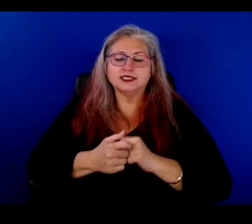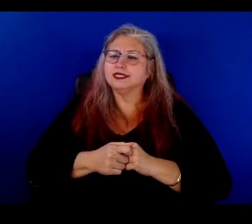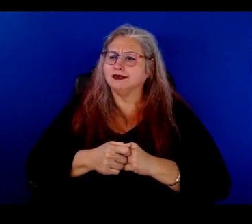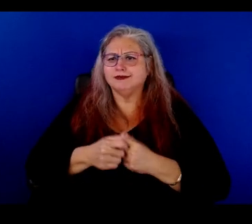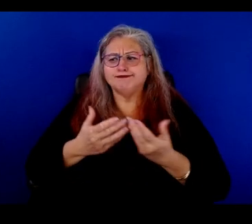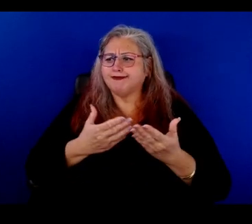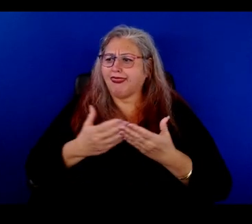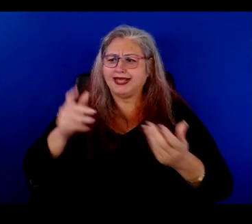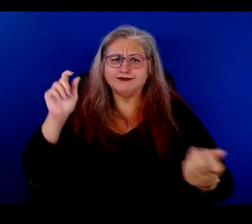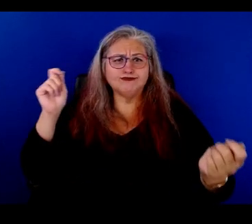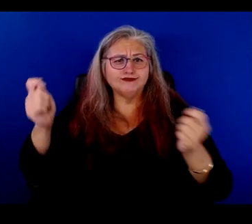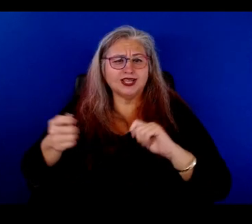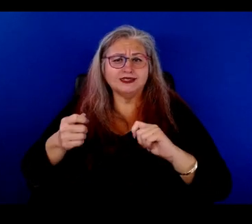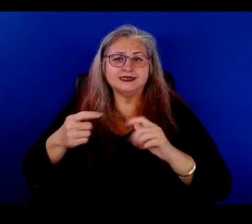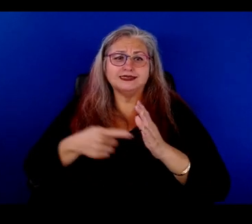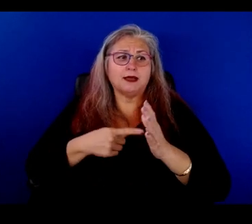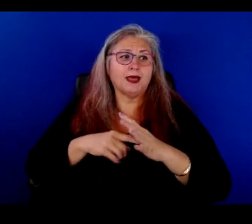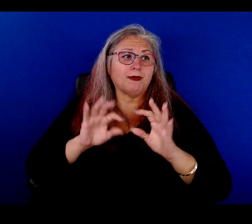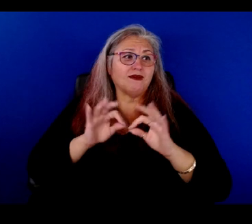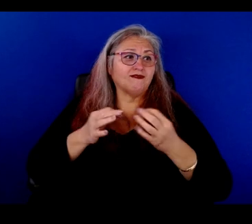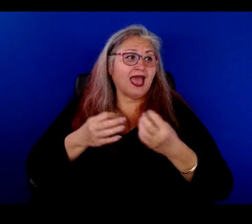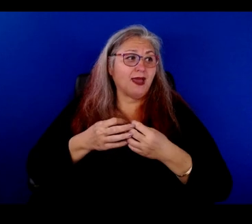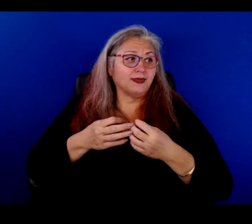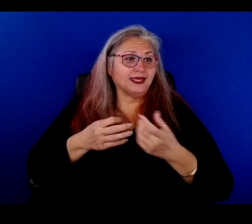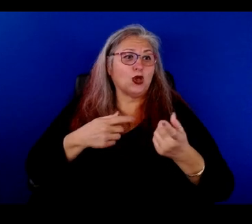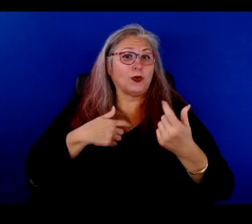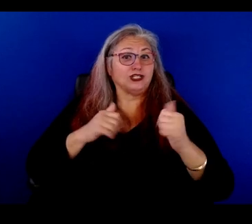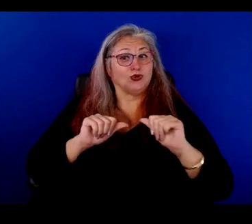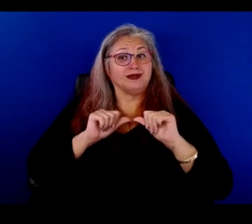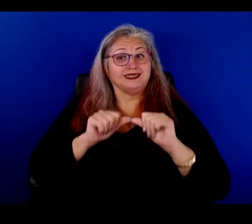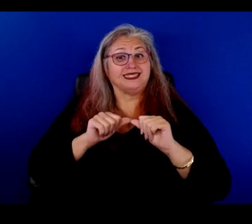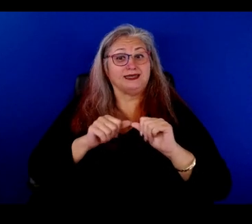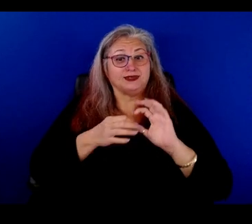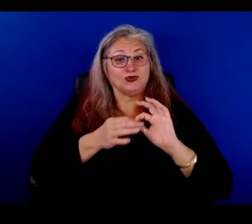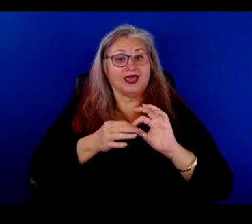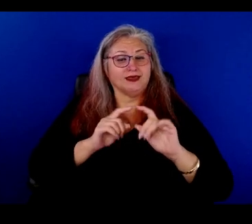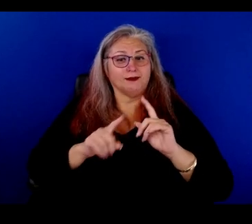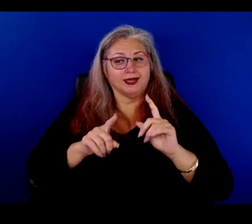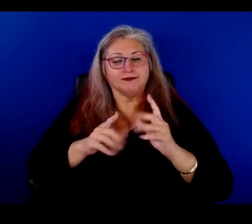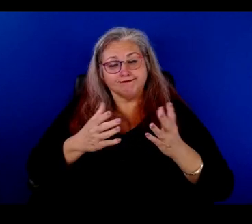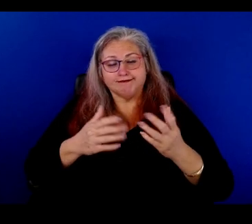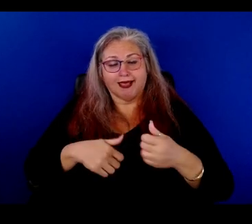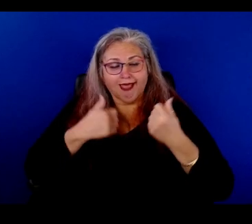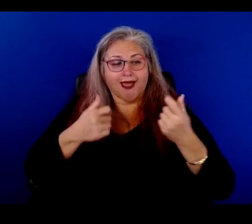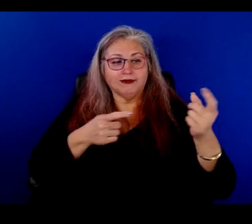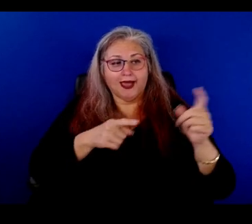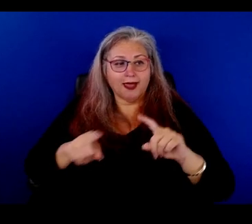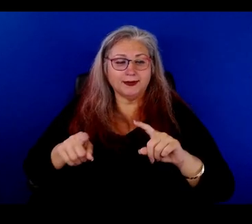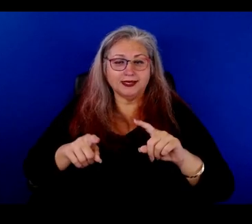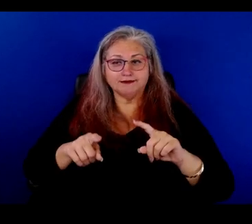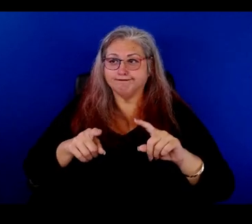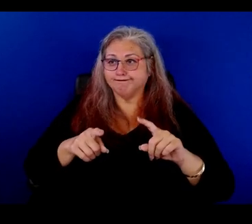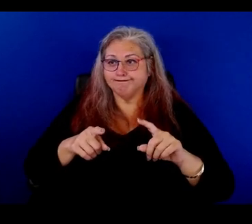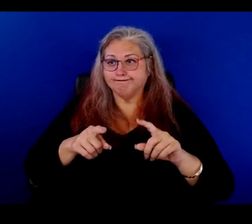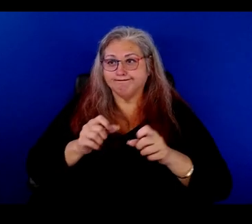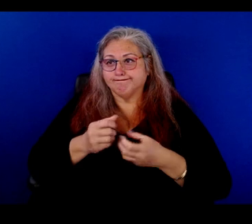things change. And sometimes family separates and we try to still keep it together, but there are things that happen in our lives that, you know, separate